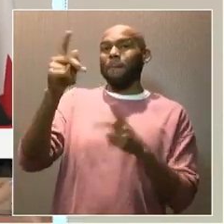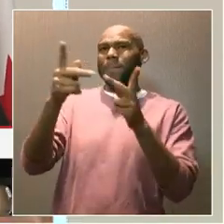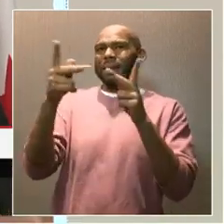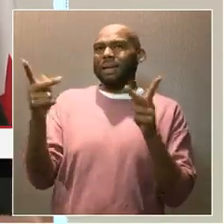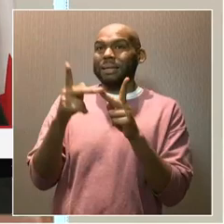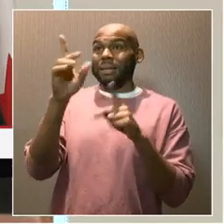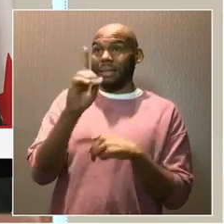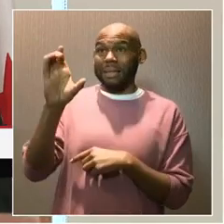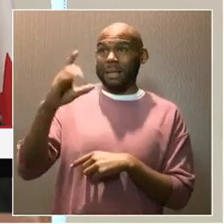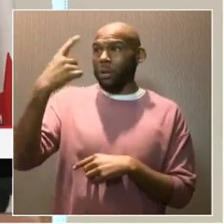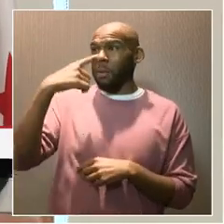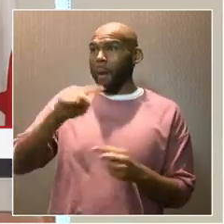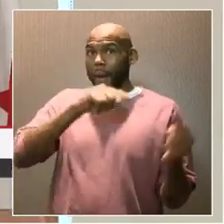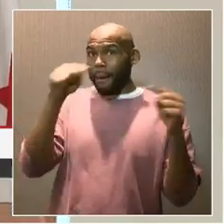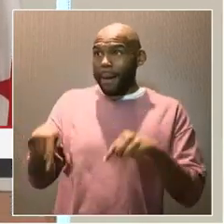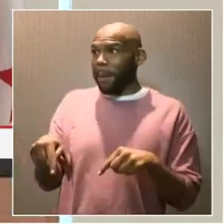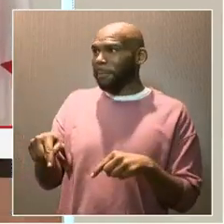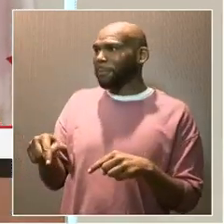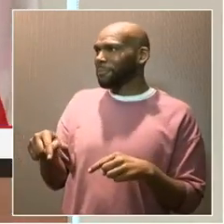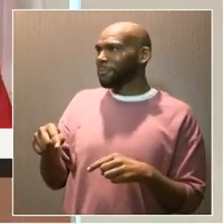Dominique Day, would you mind coming up, please?